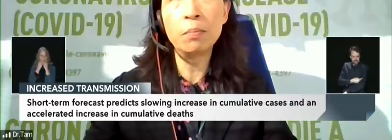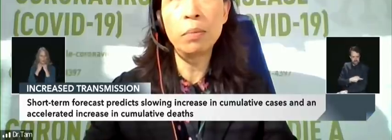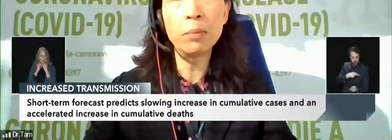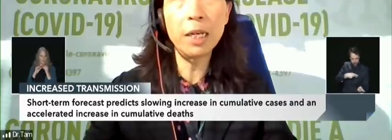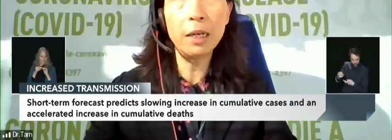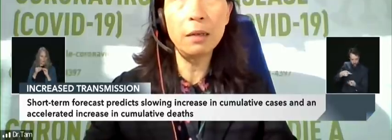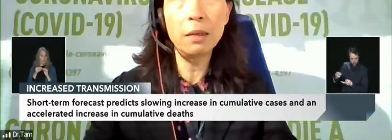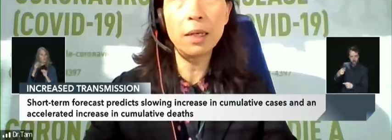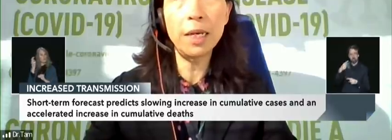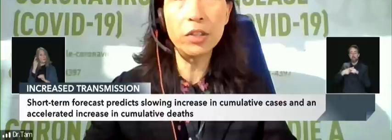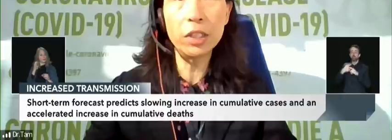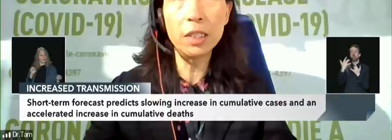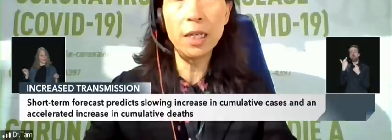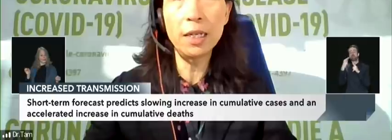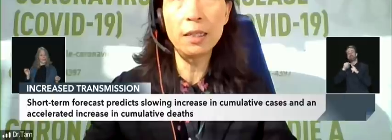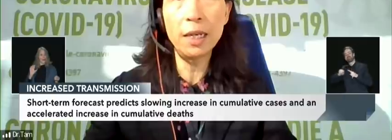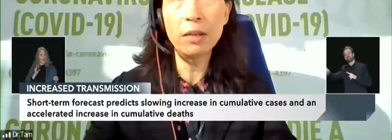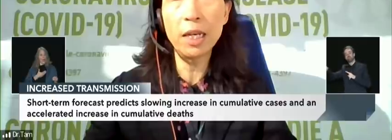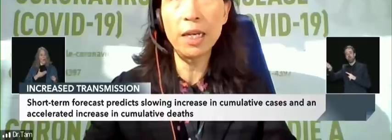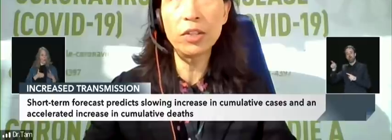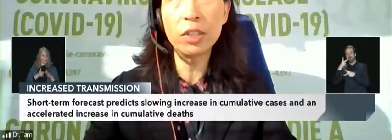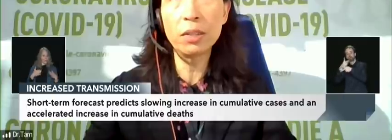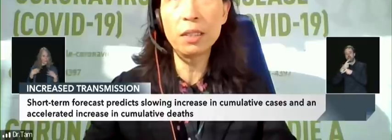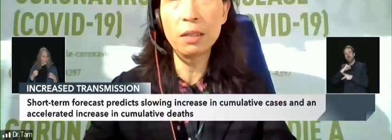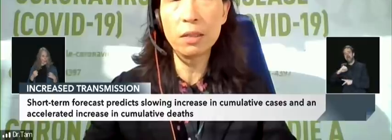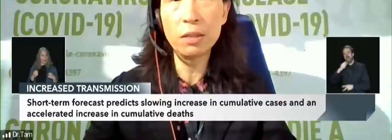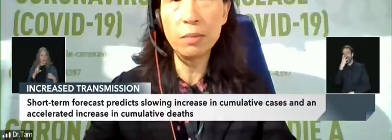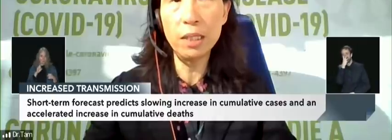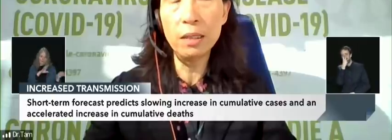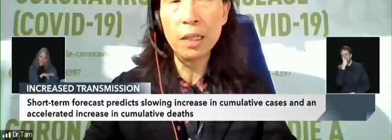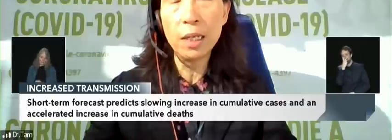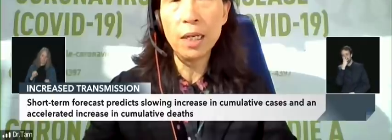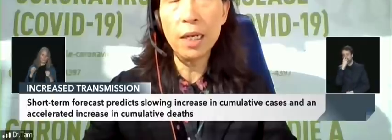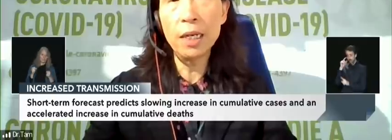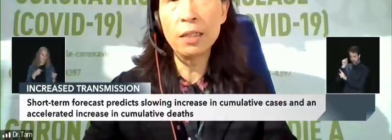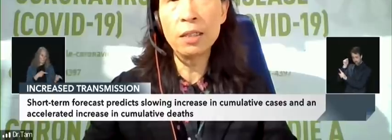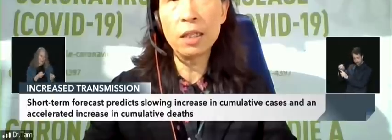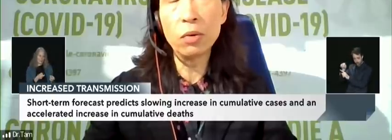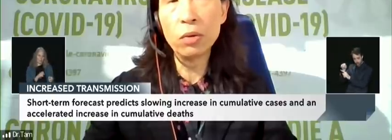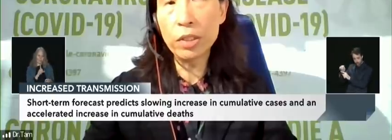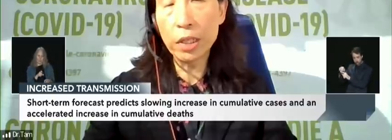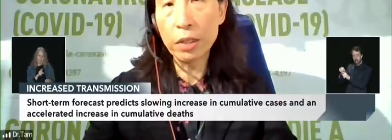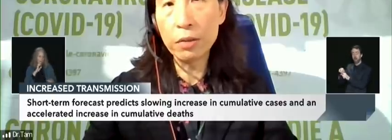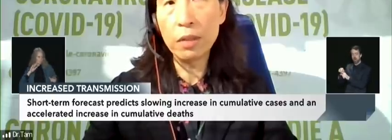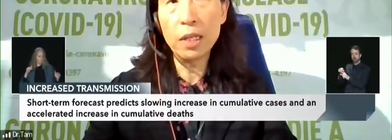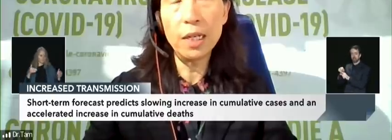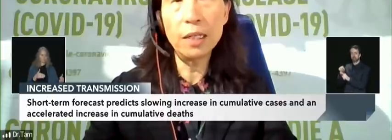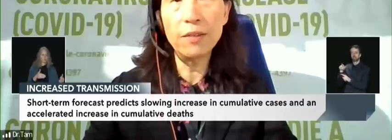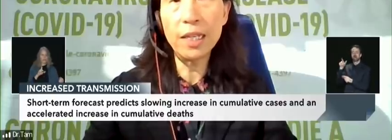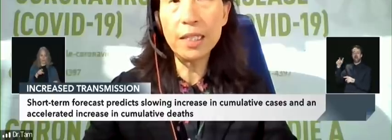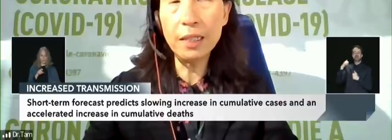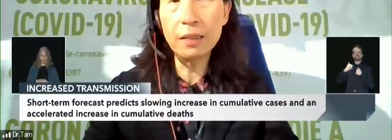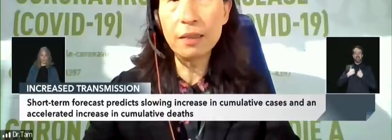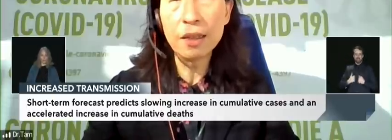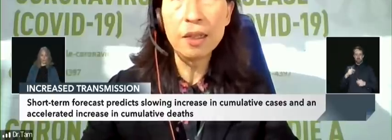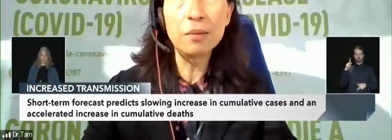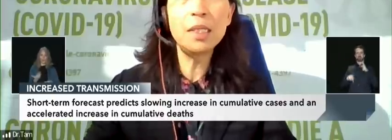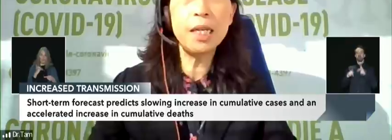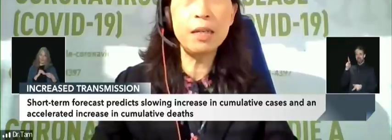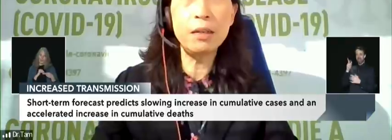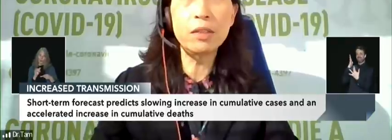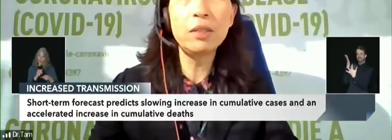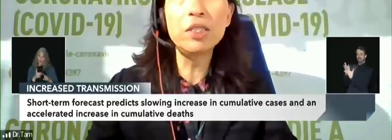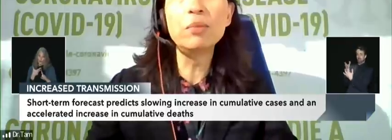public health action and healthcare action is going to be and also that the vaccines